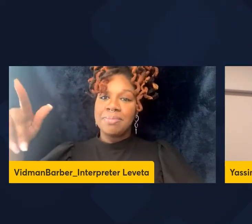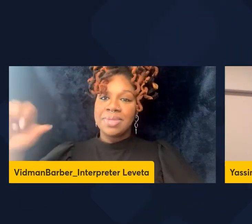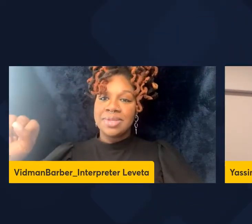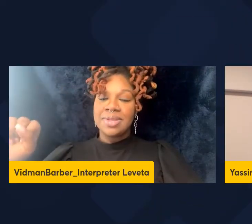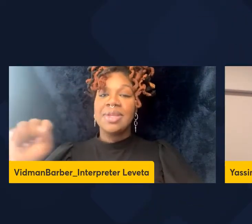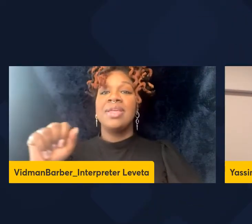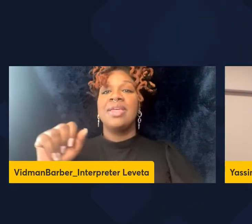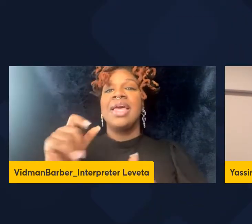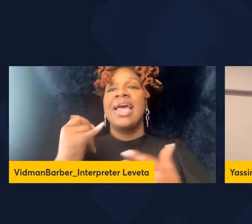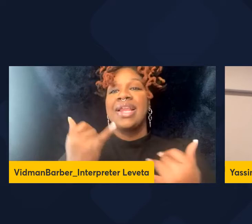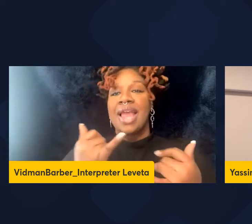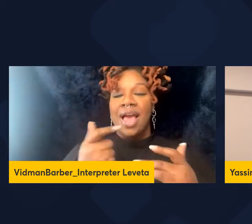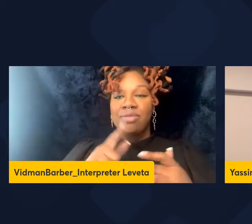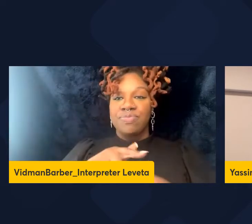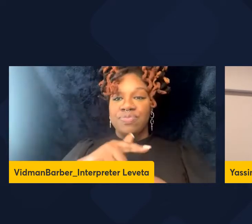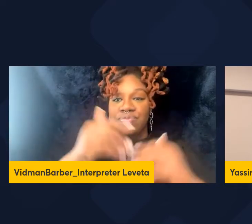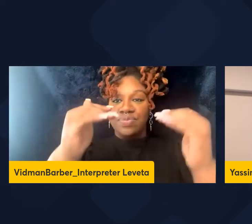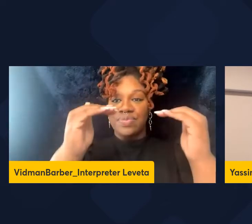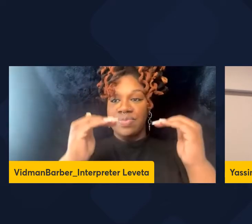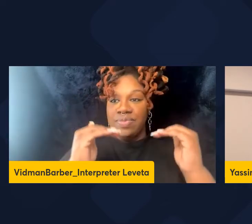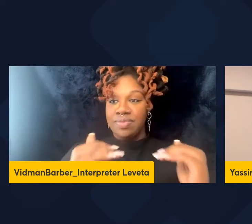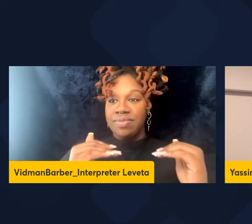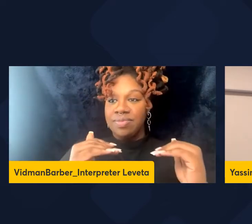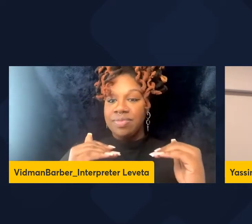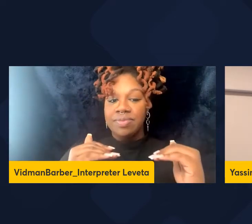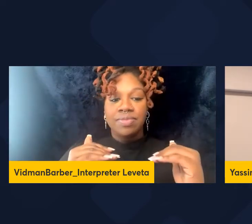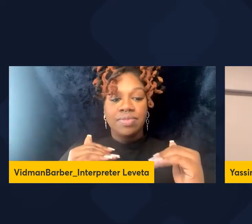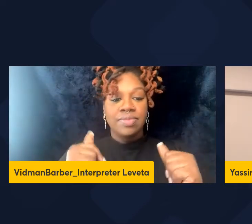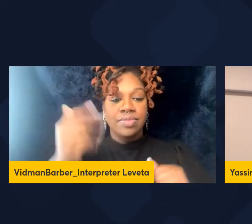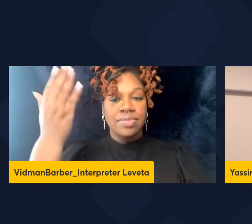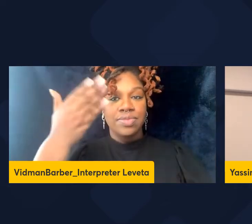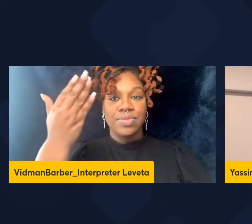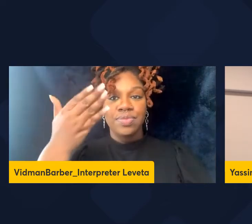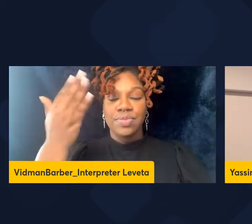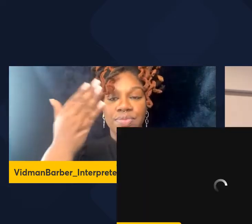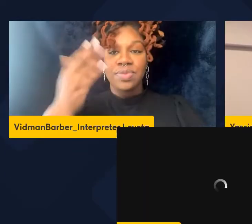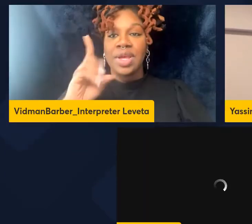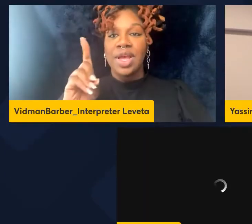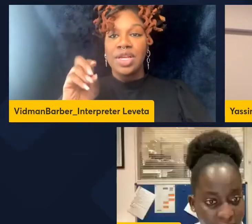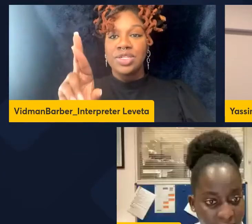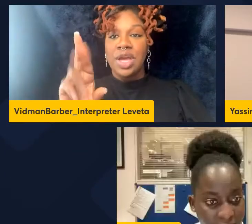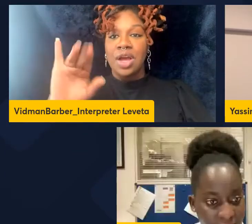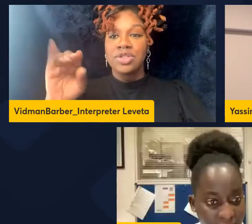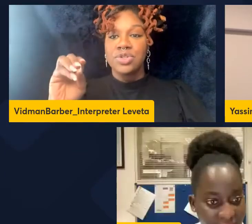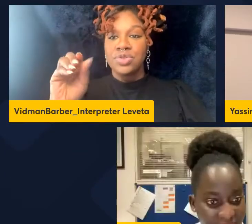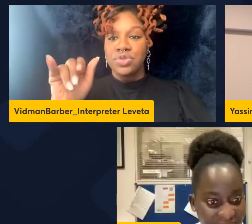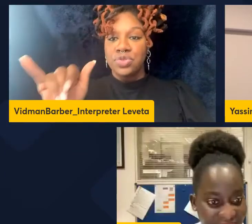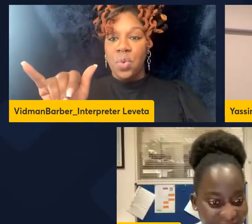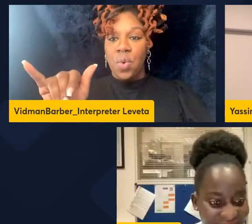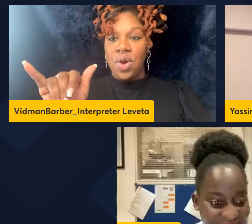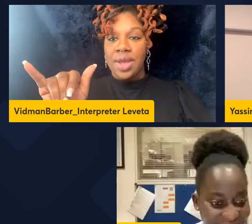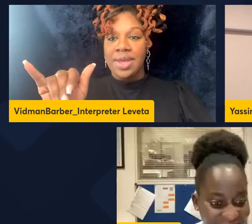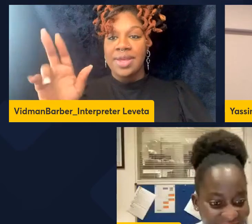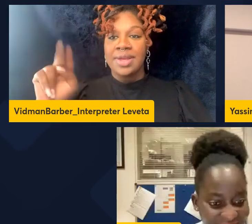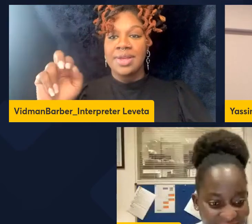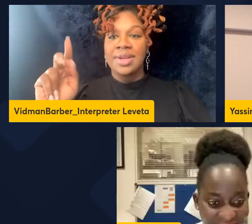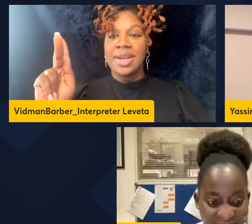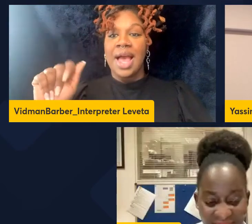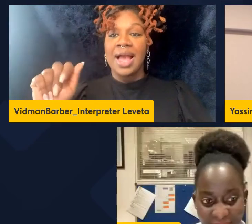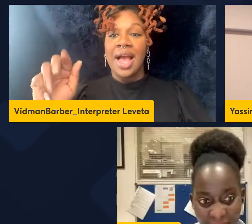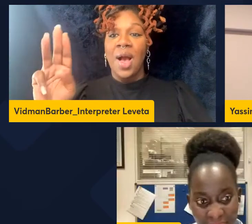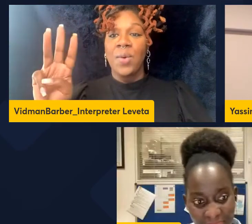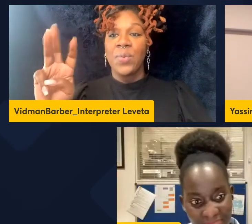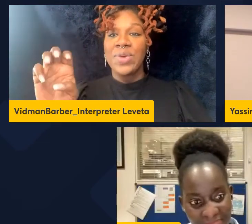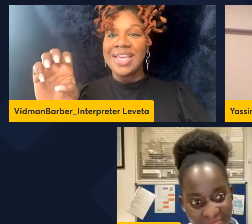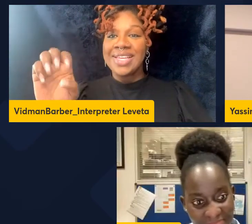now to our next speaker of the session, which is Dr. Joy Nakawisi. So Joy Nakawisi started